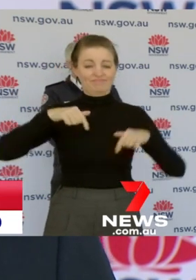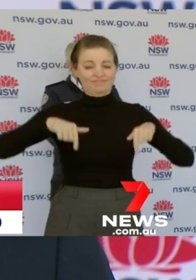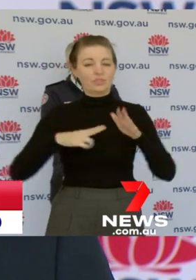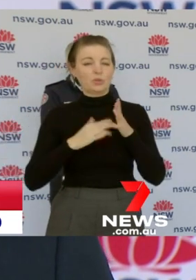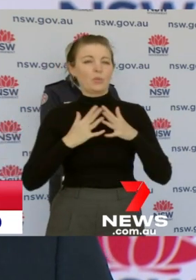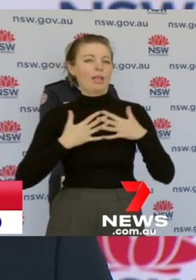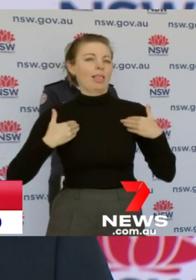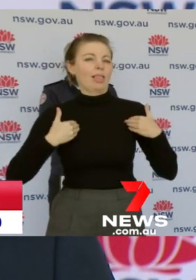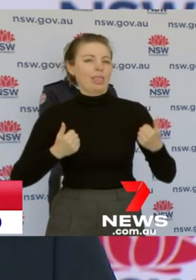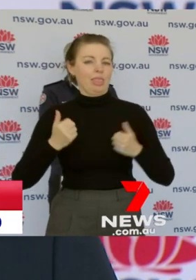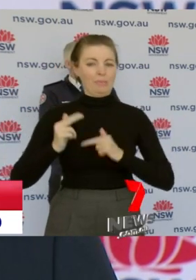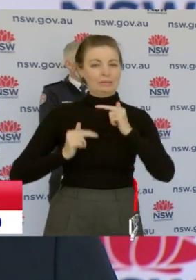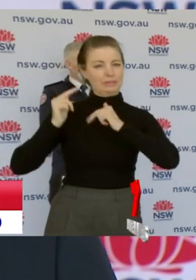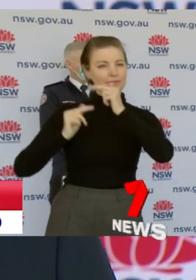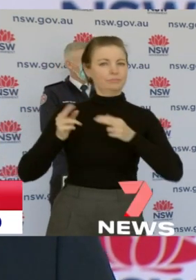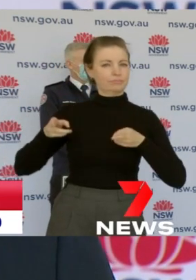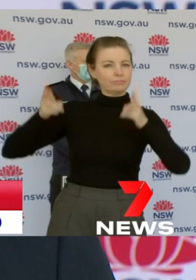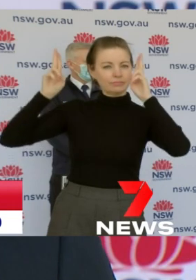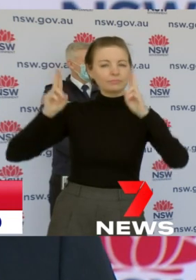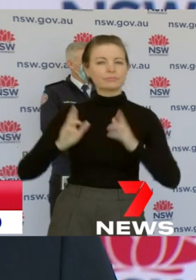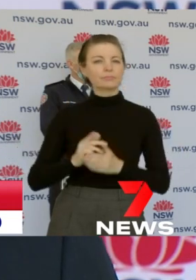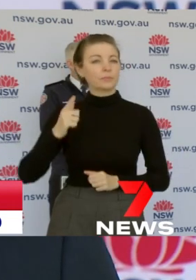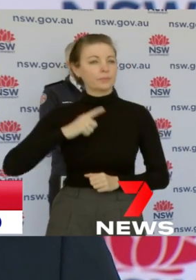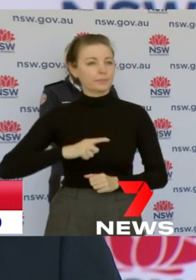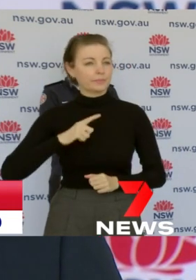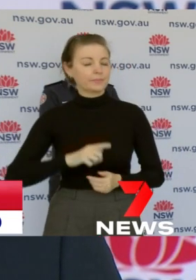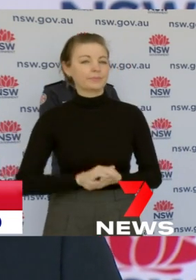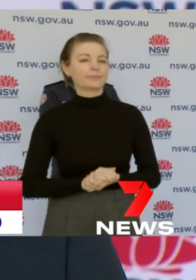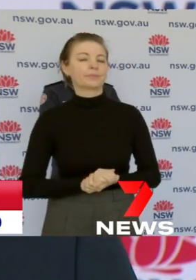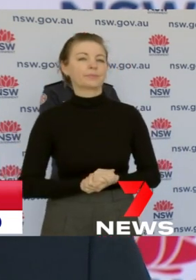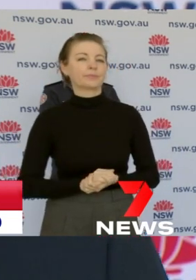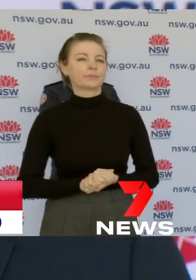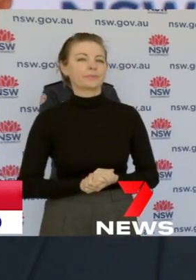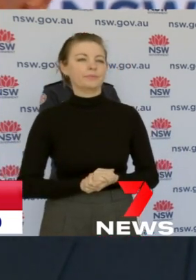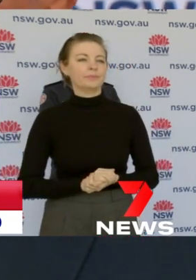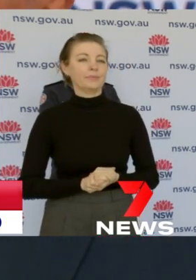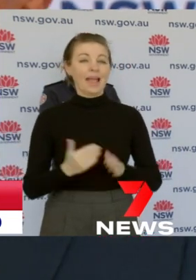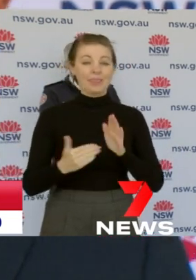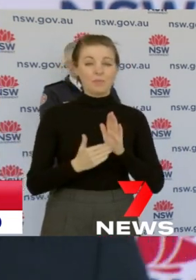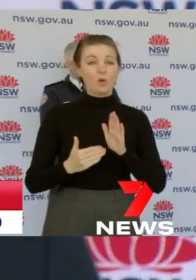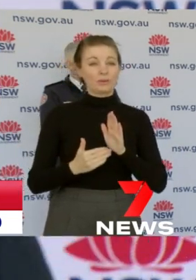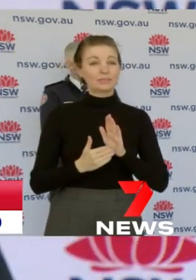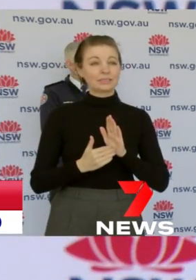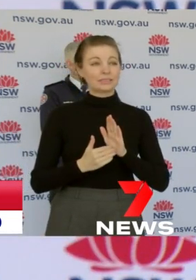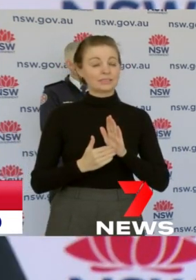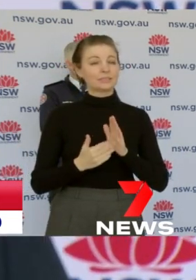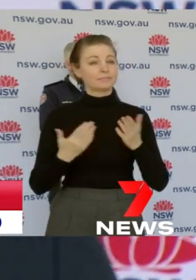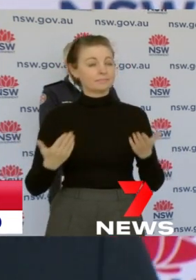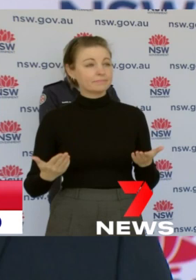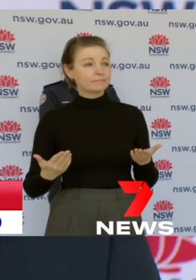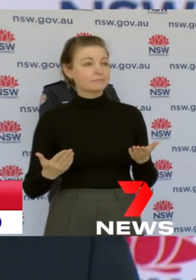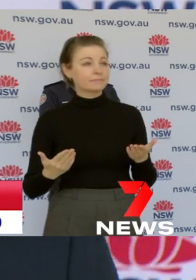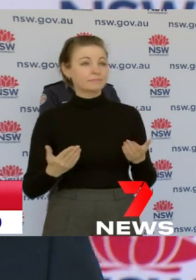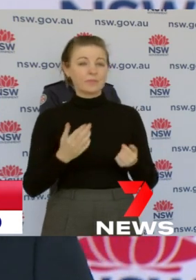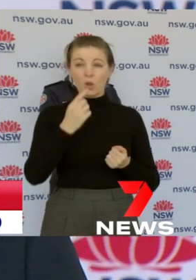possible venue in New South Wales at the present time, it is the case that you could expect at some time to have